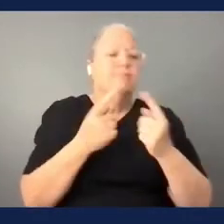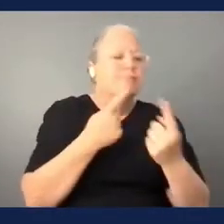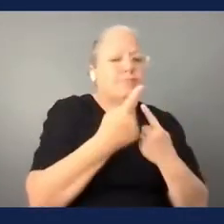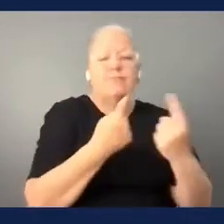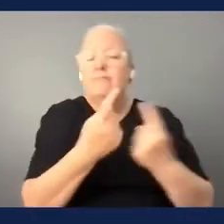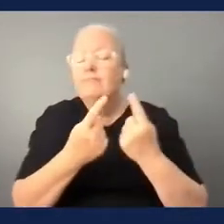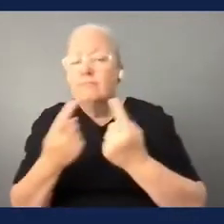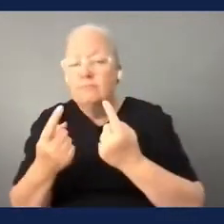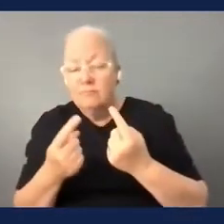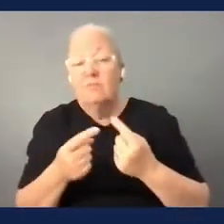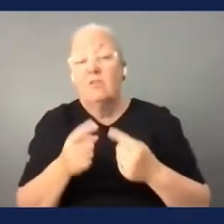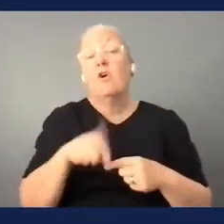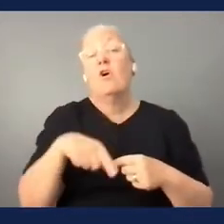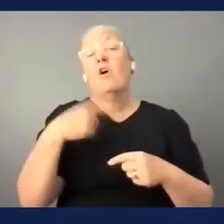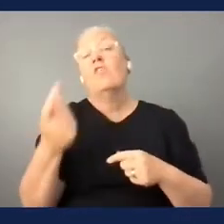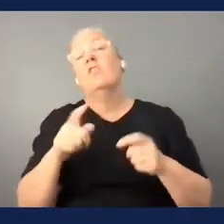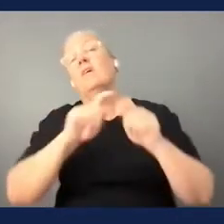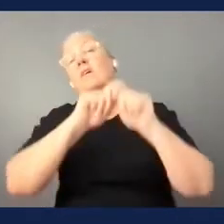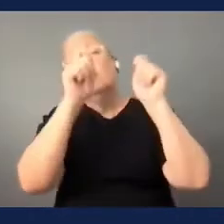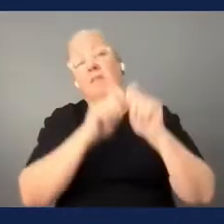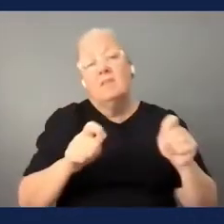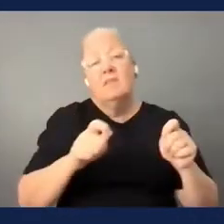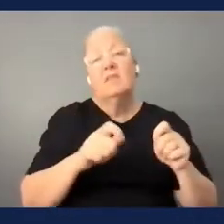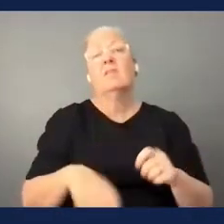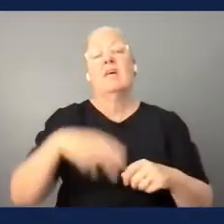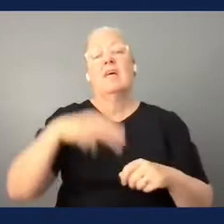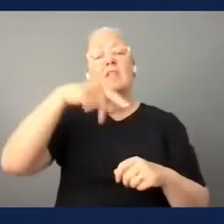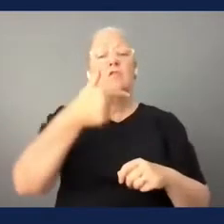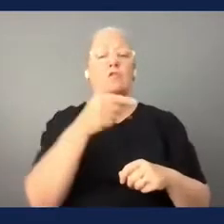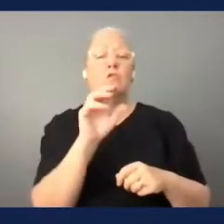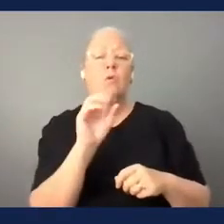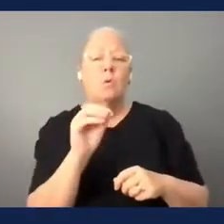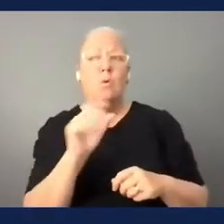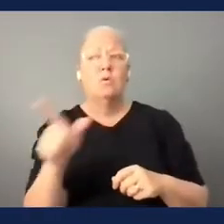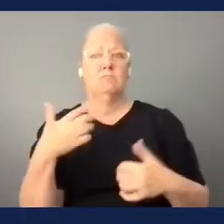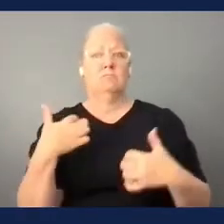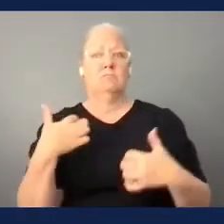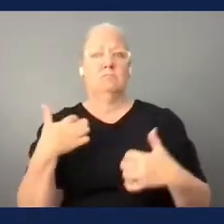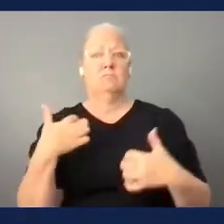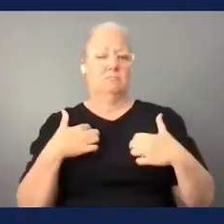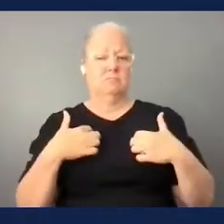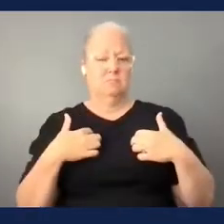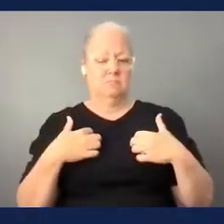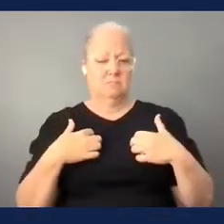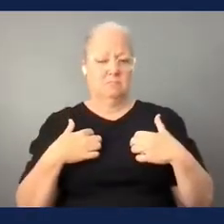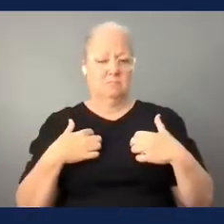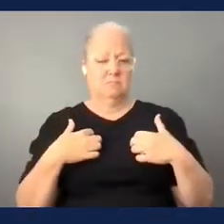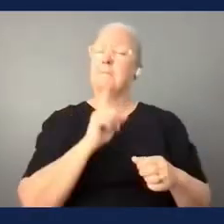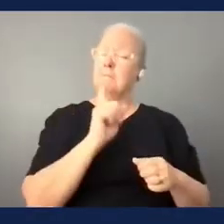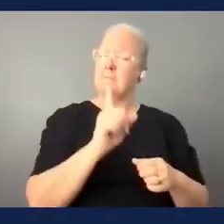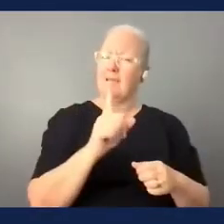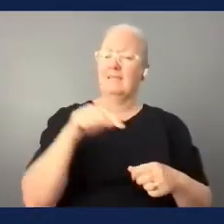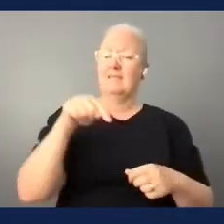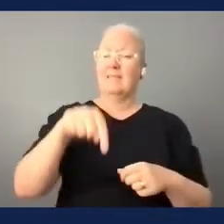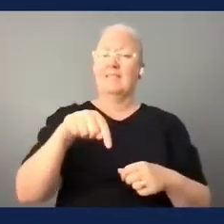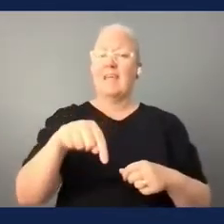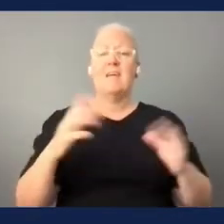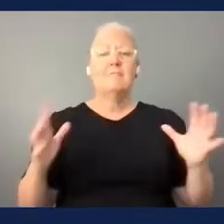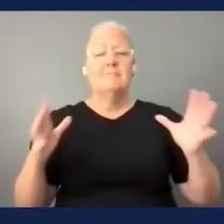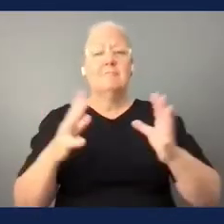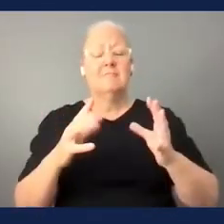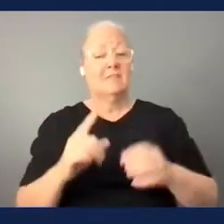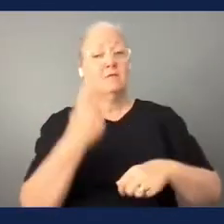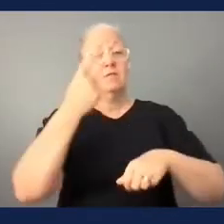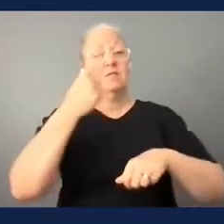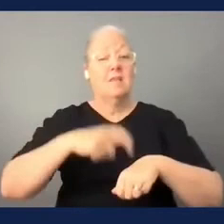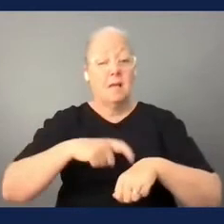international federations ngos and experts but the the what's was really interesting in this session is that it was the first time that the west asian